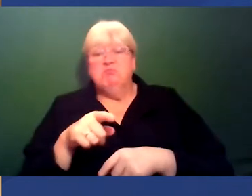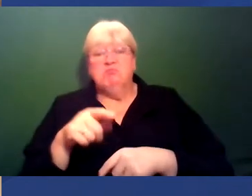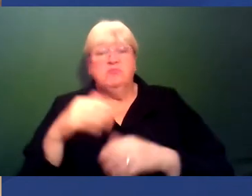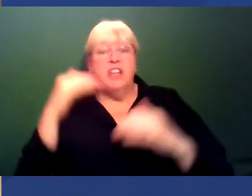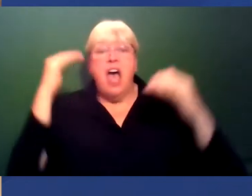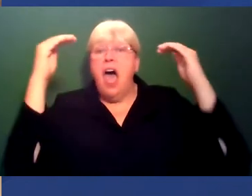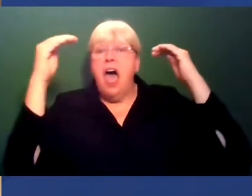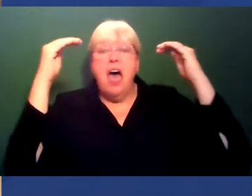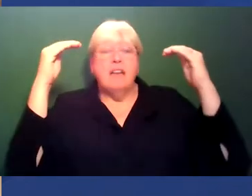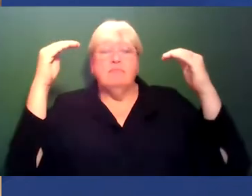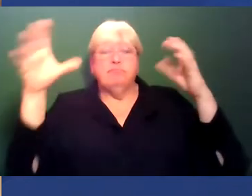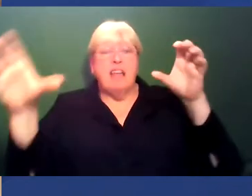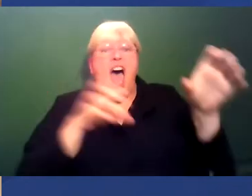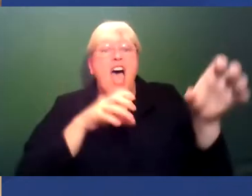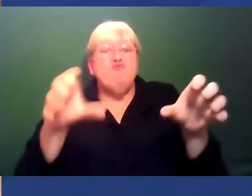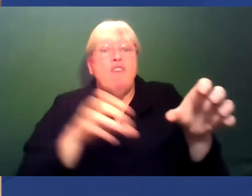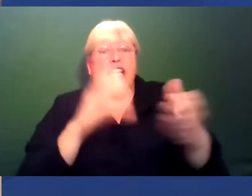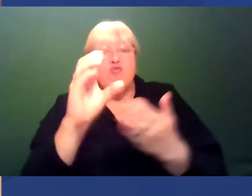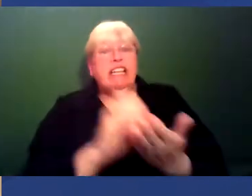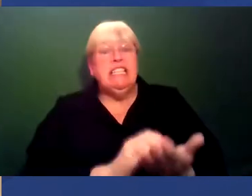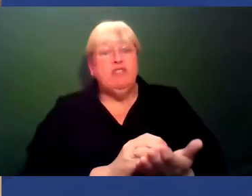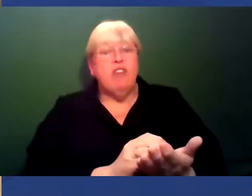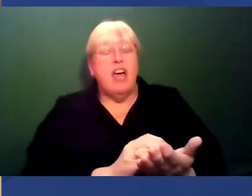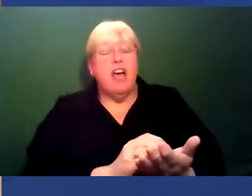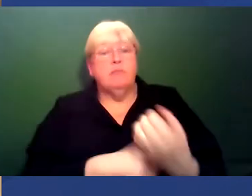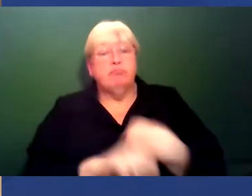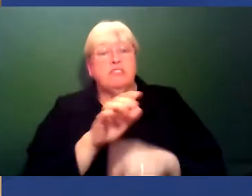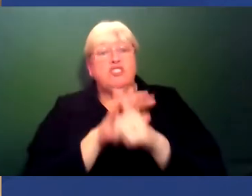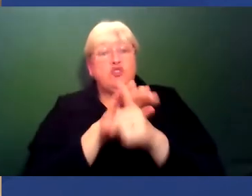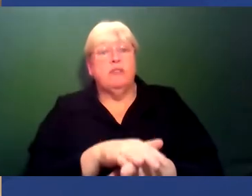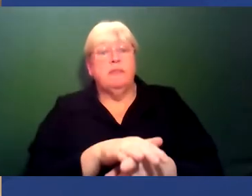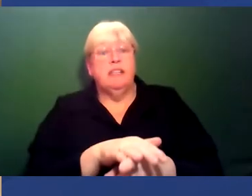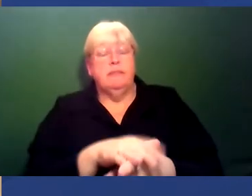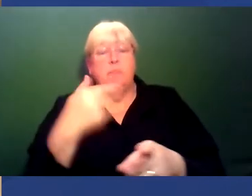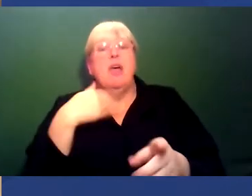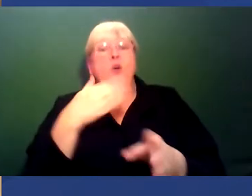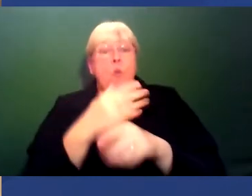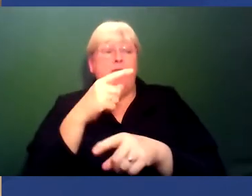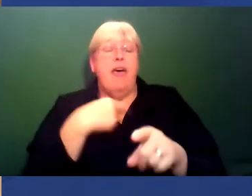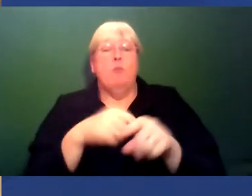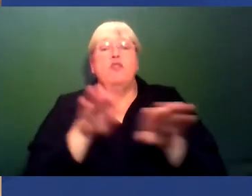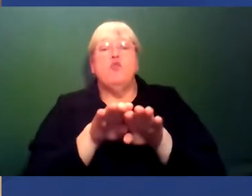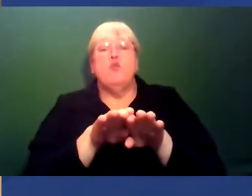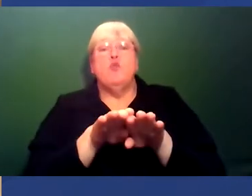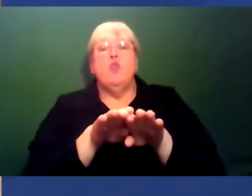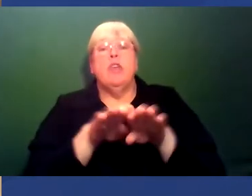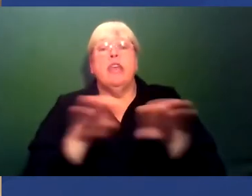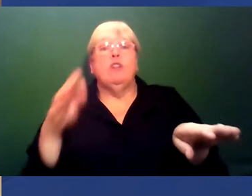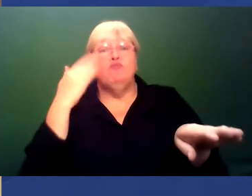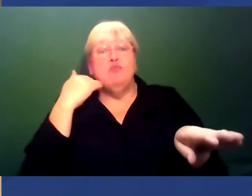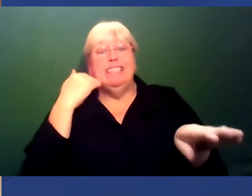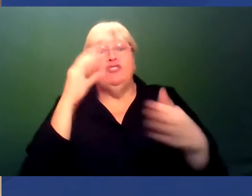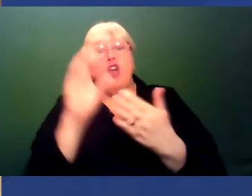criteria, which is discriminatory, let's say, because that's one thing we were working on with the race equality charter yesterday. And we look at hiring